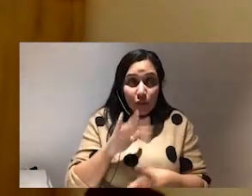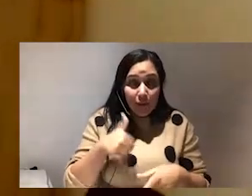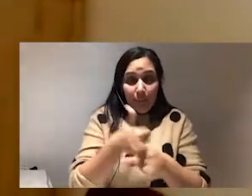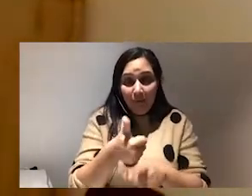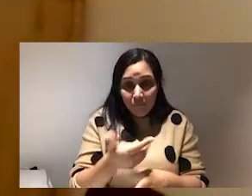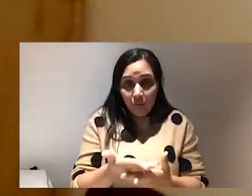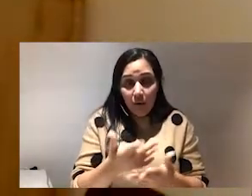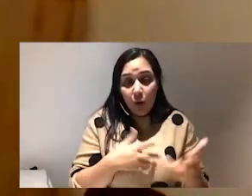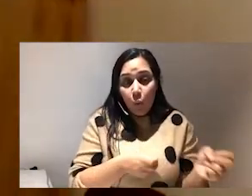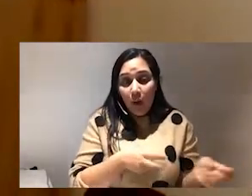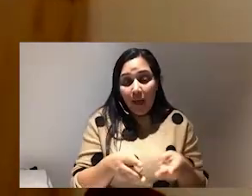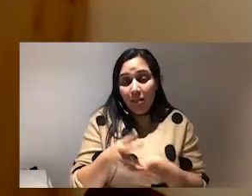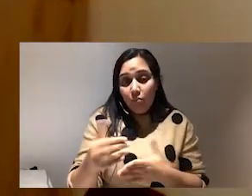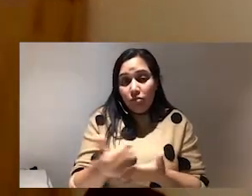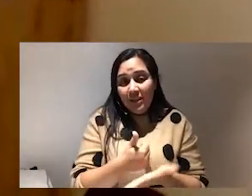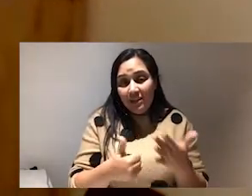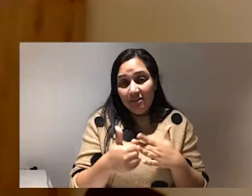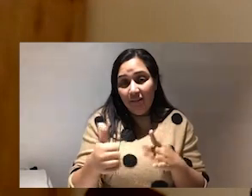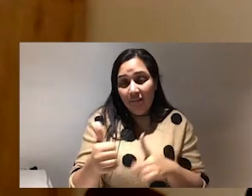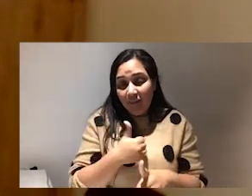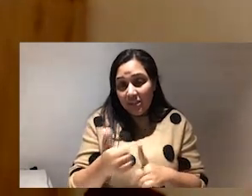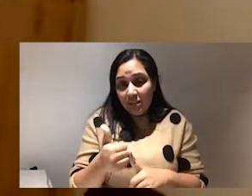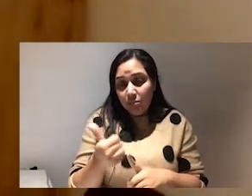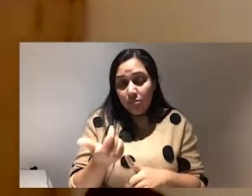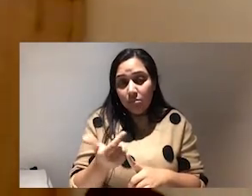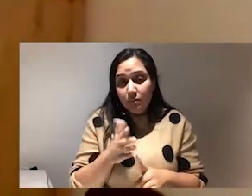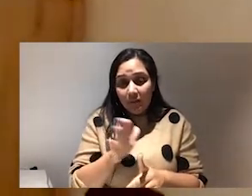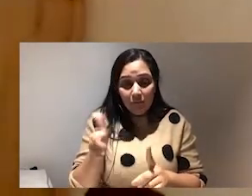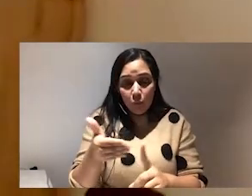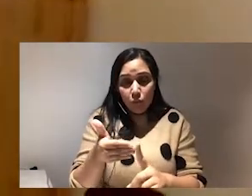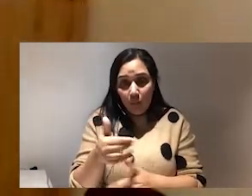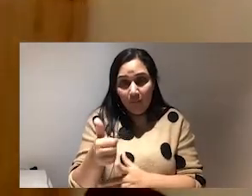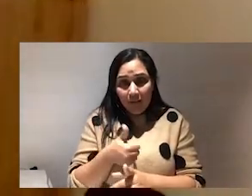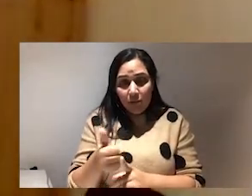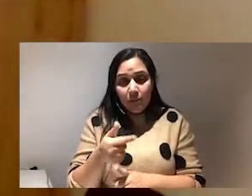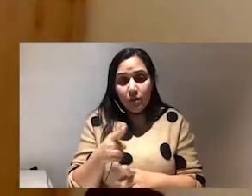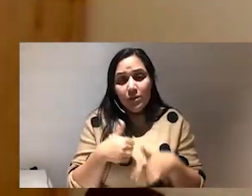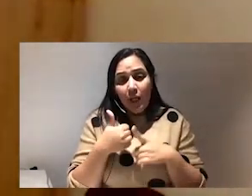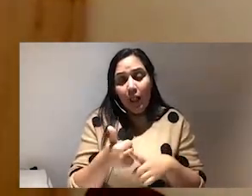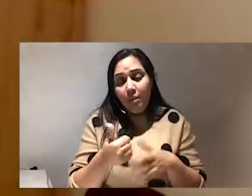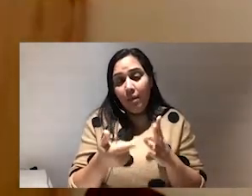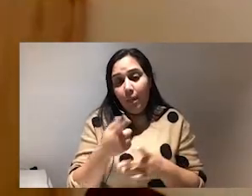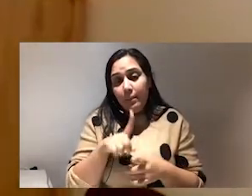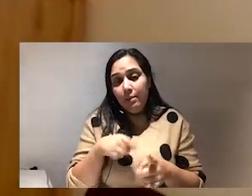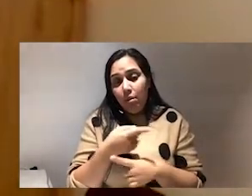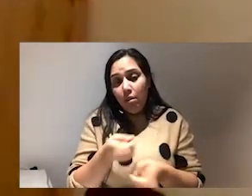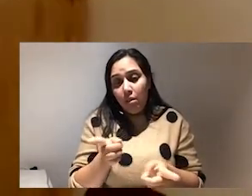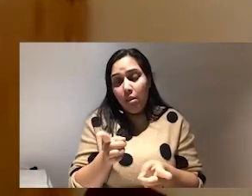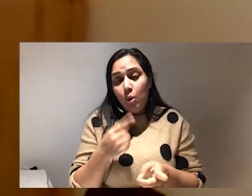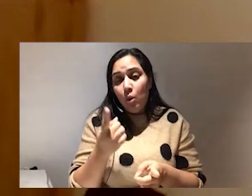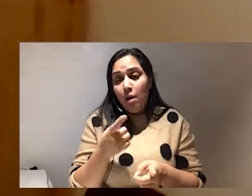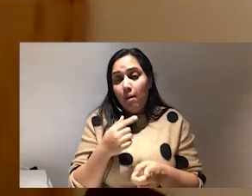argue in a way that protects the victim that centers the victim that is all about helping the other people who might be those passive